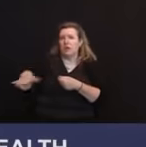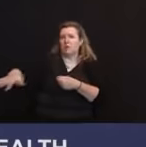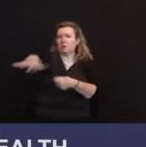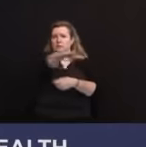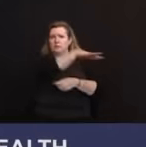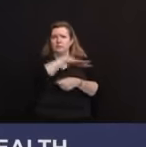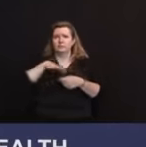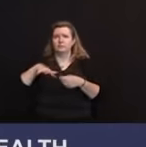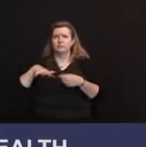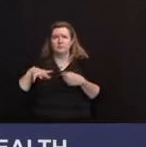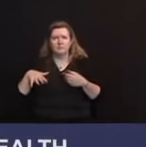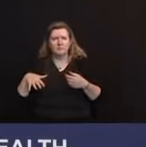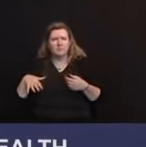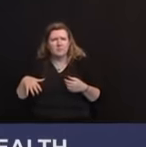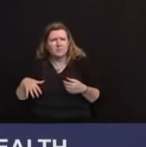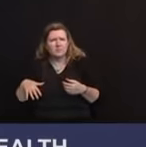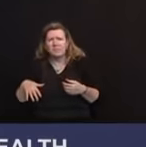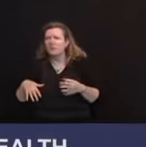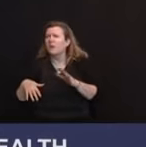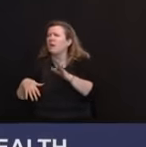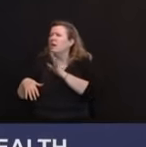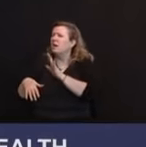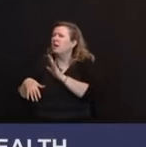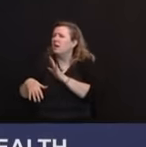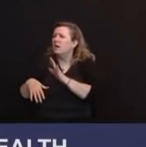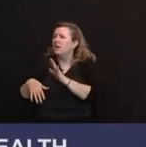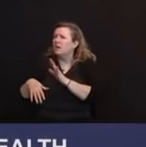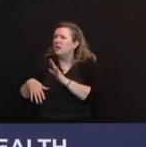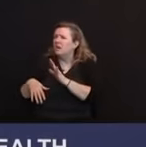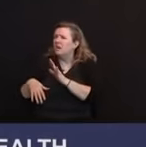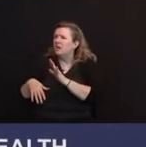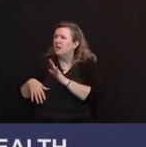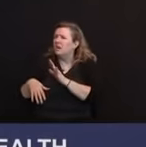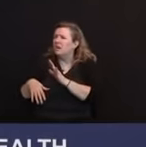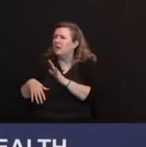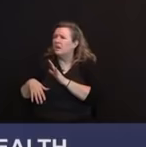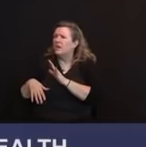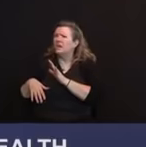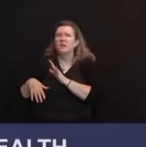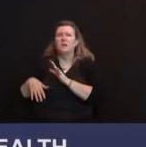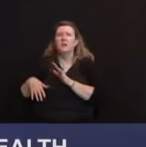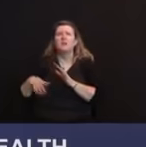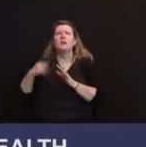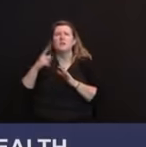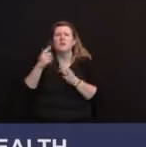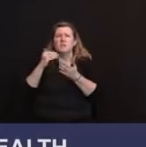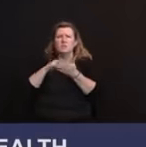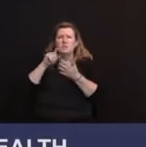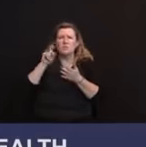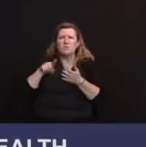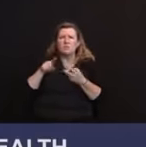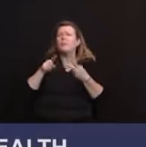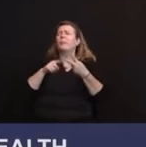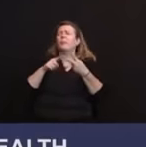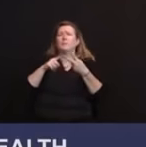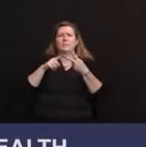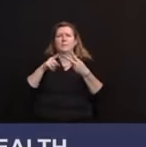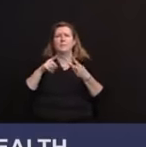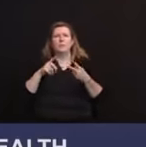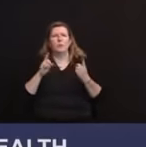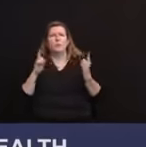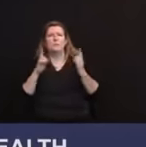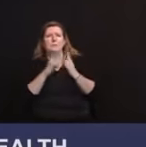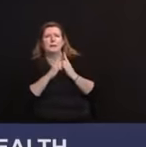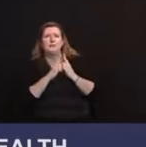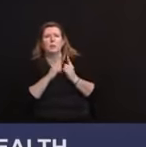Sarah, can you help me? Hold on one second. So, apparently you said that you were meeting with an unnamed company to